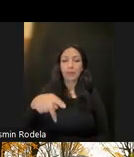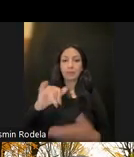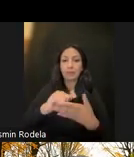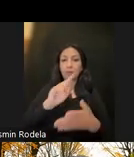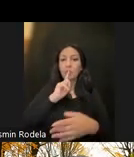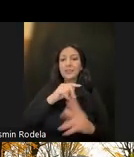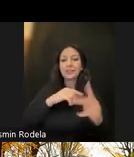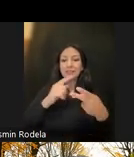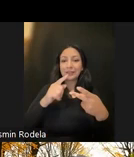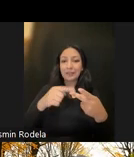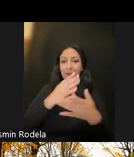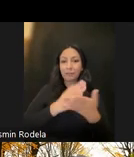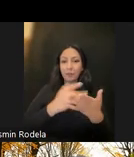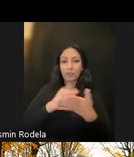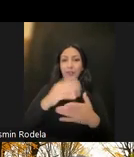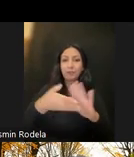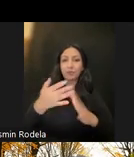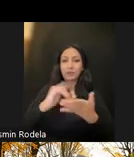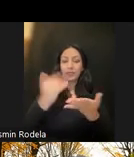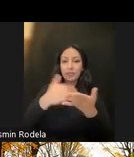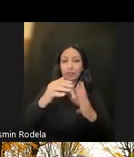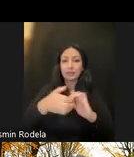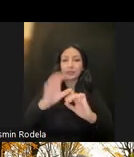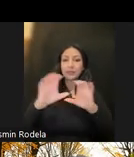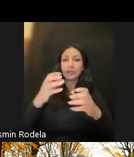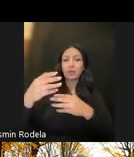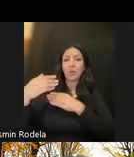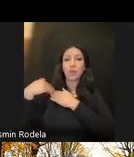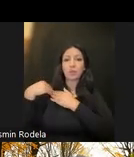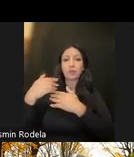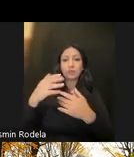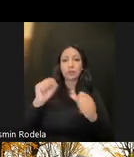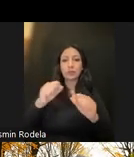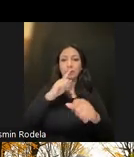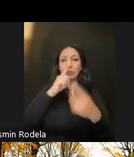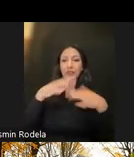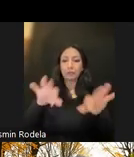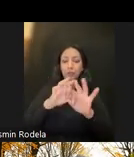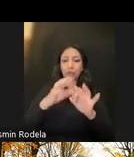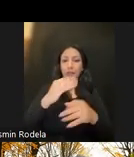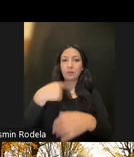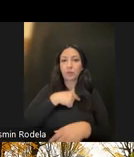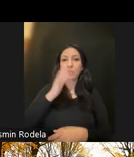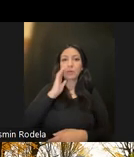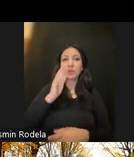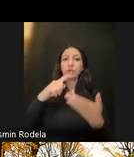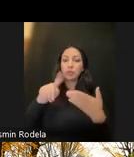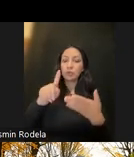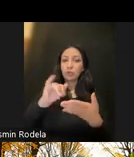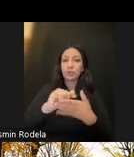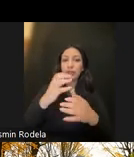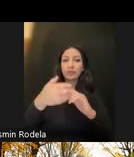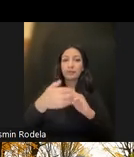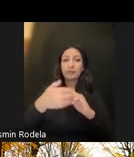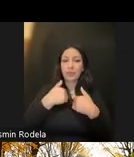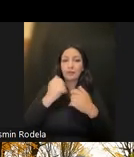second part of this process, which again, stakeholder engagement will be really critical too. And we will be sure to keep you all apprised